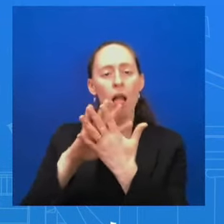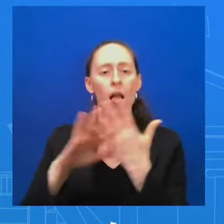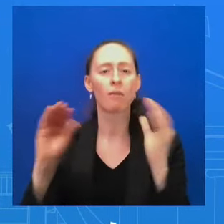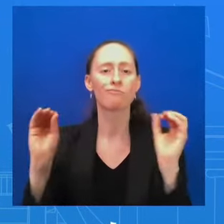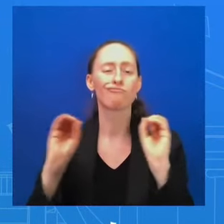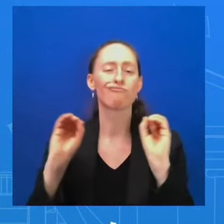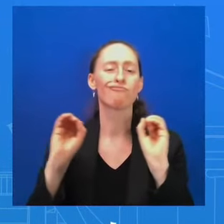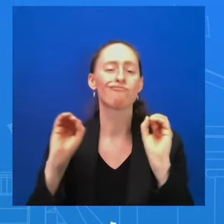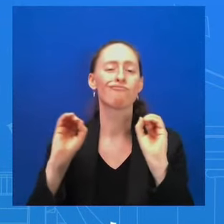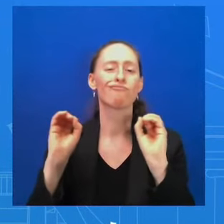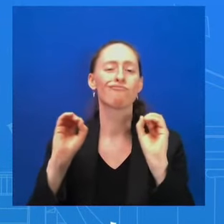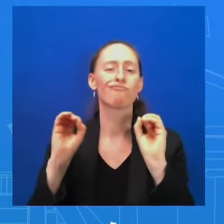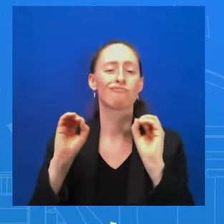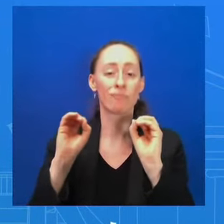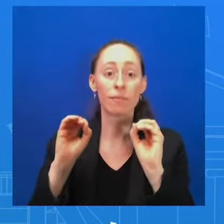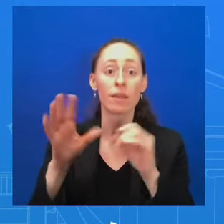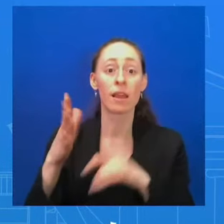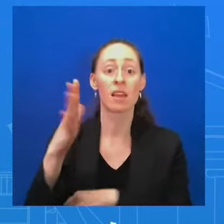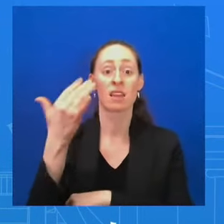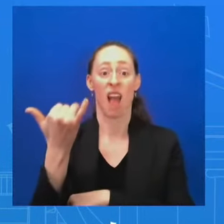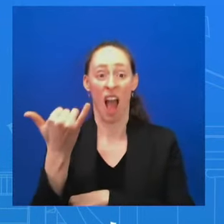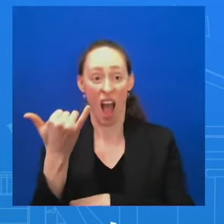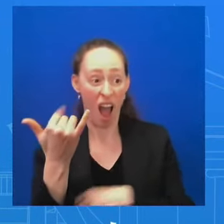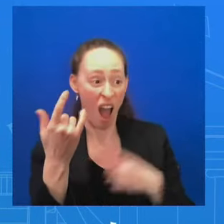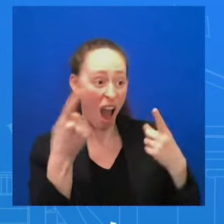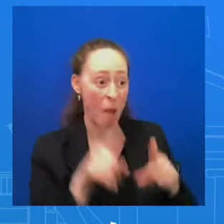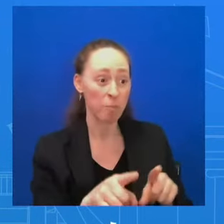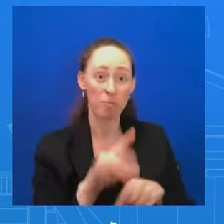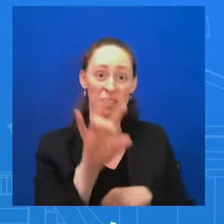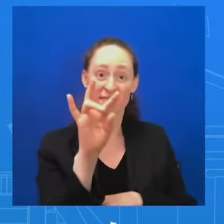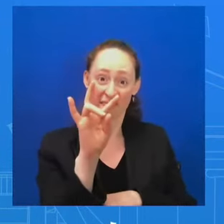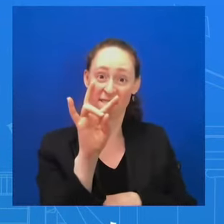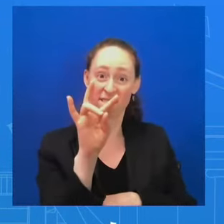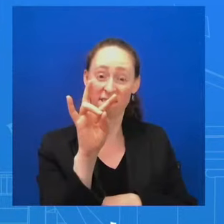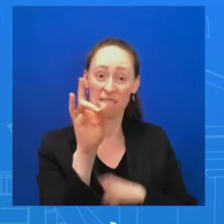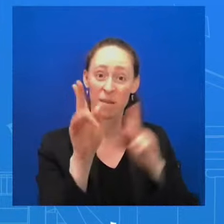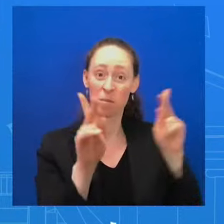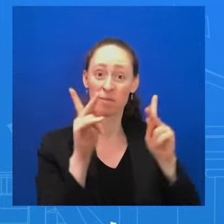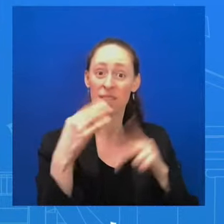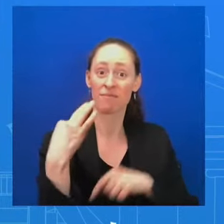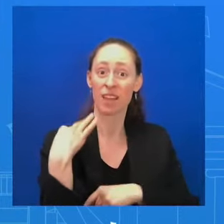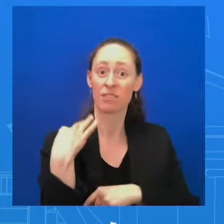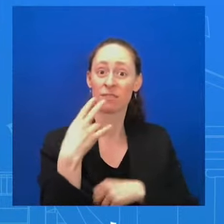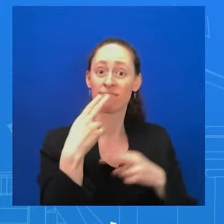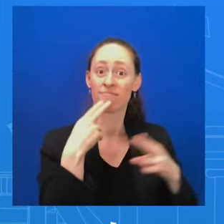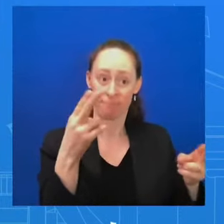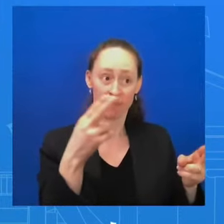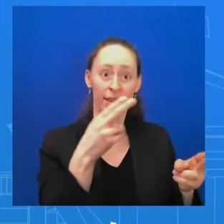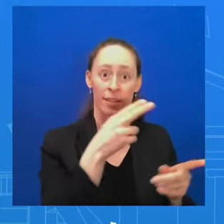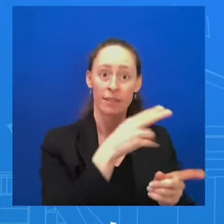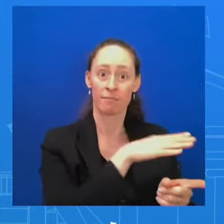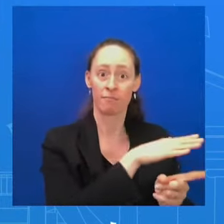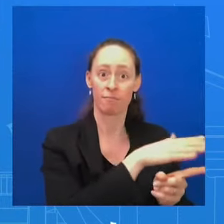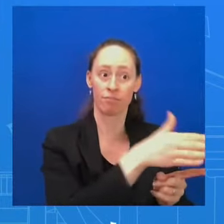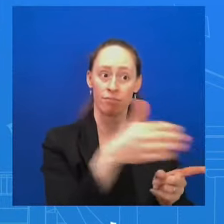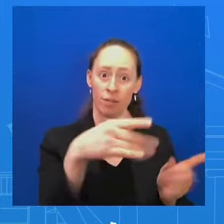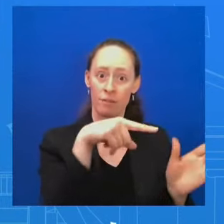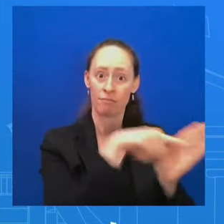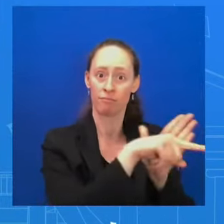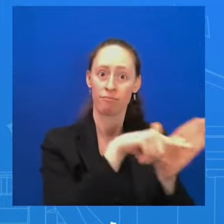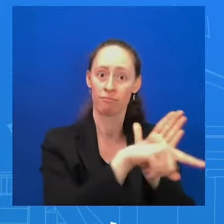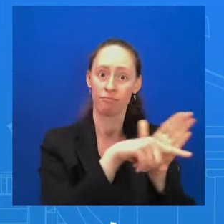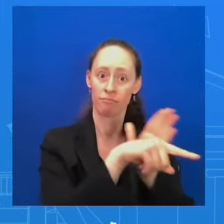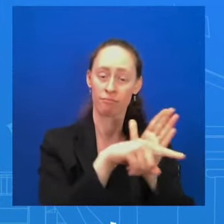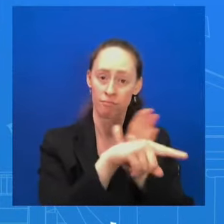lives taken who were part of the World Central Kitchen workers, right, who were doing heroic acts,